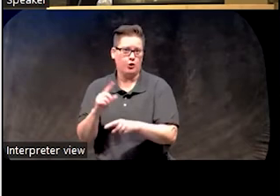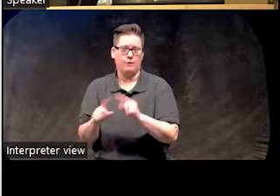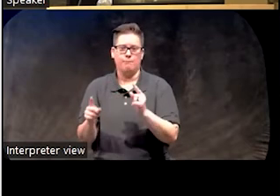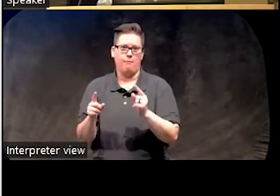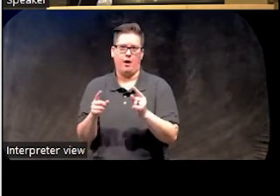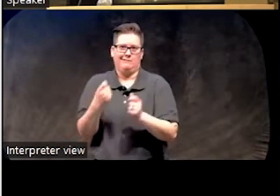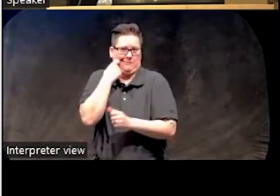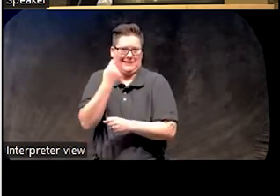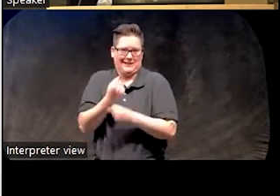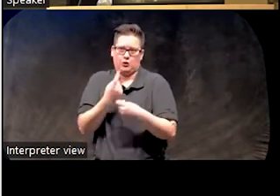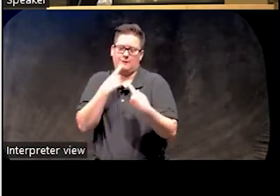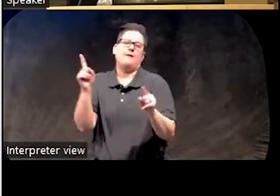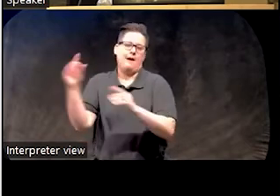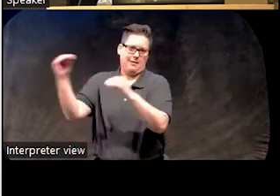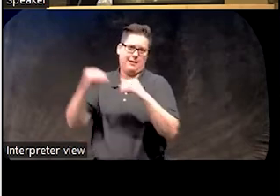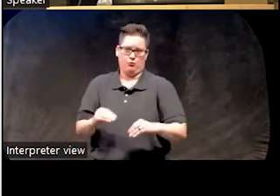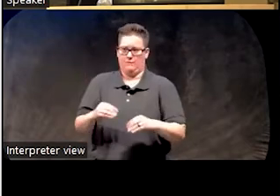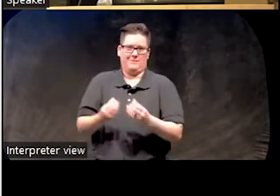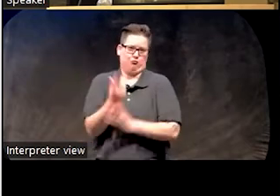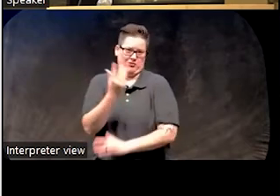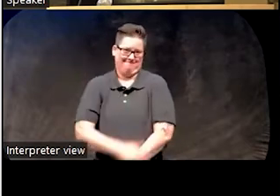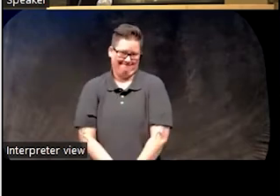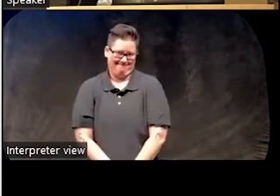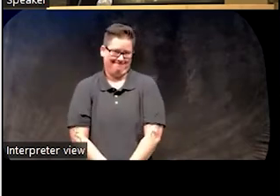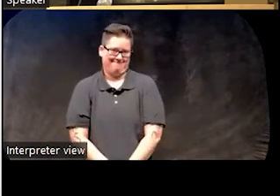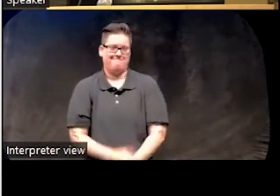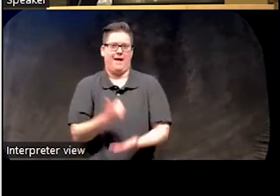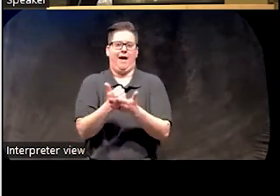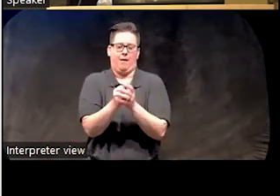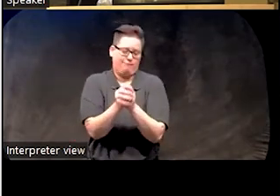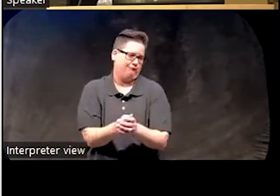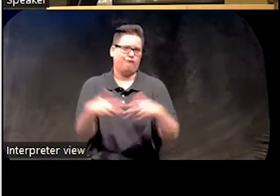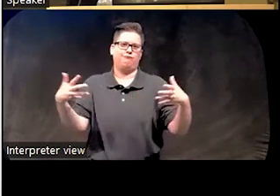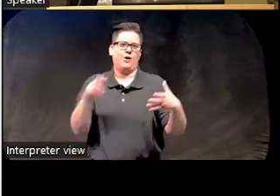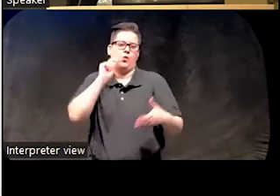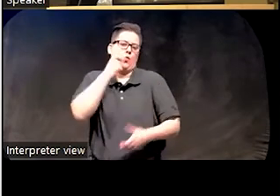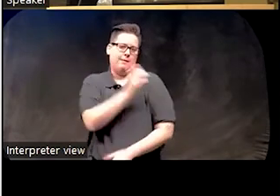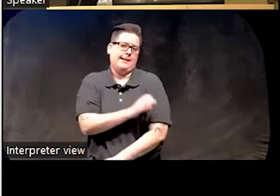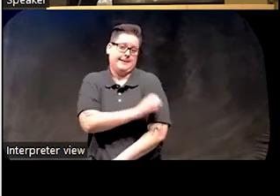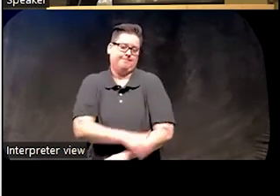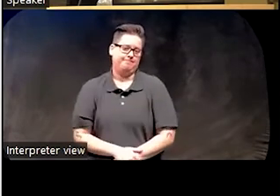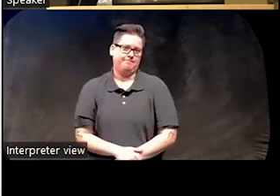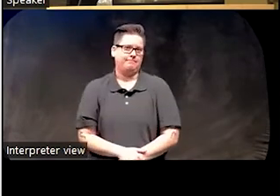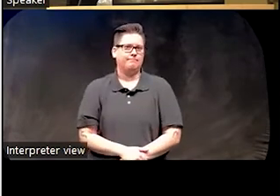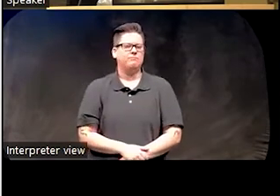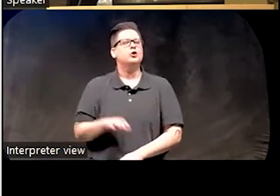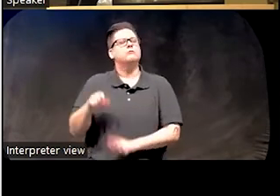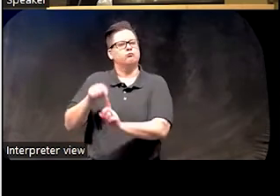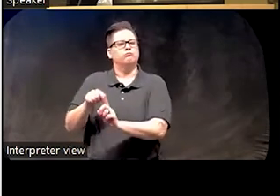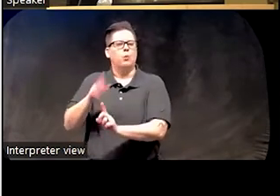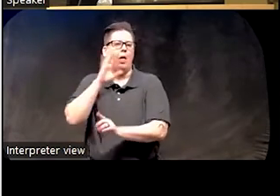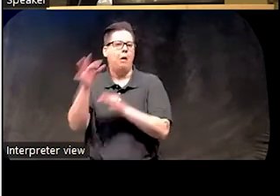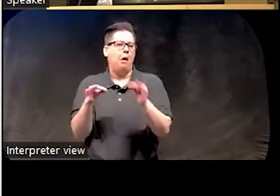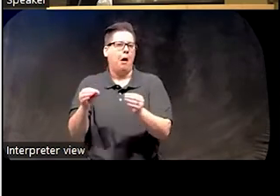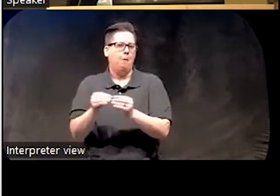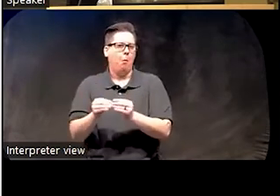happened last year, and she came earlier this spring to regrow this really cool clinic of ours, which she's going to be talking about.